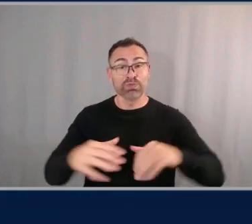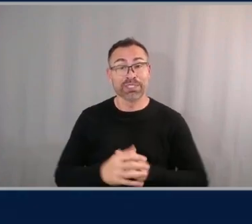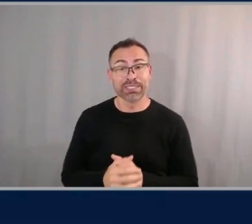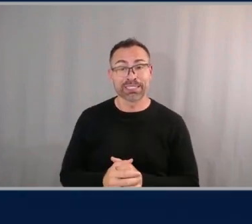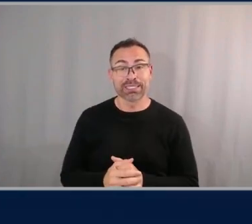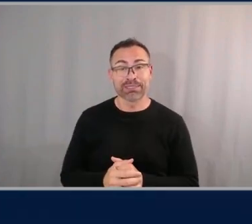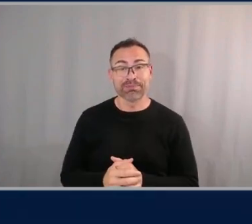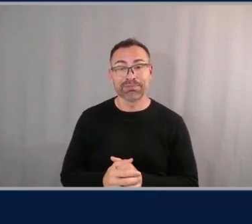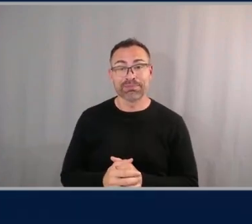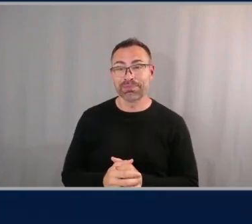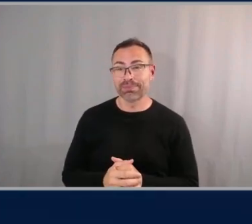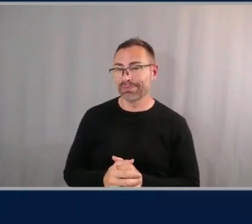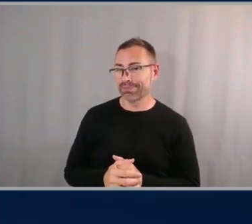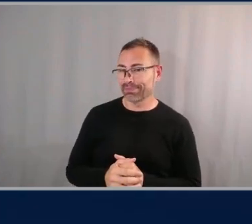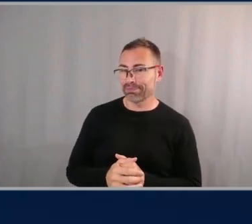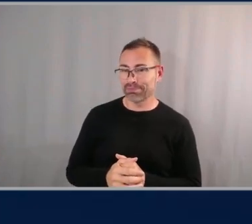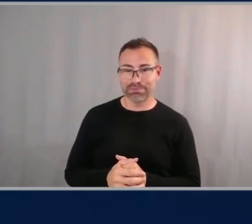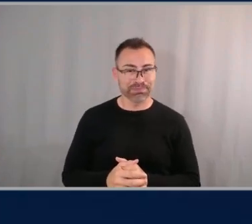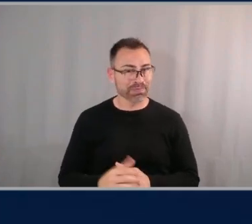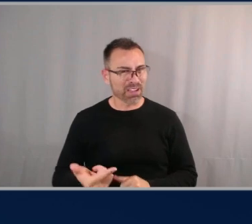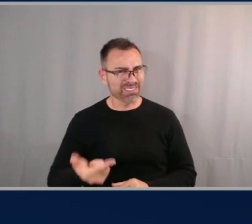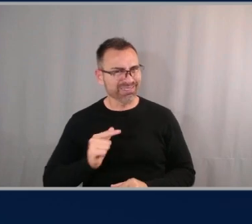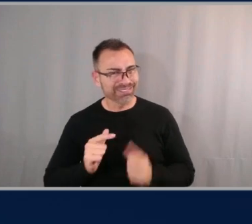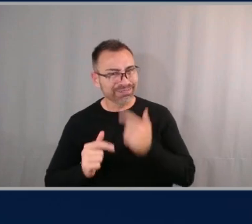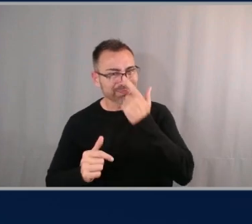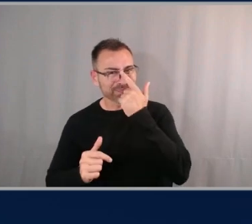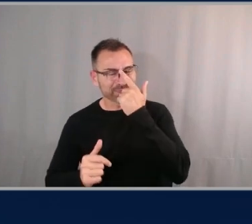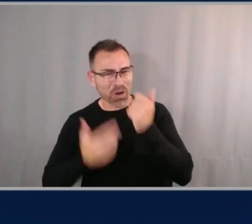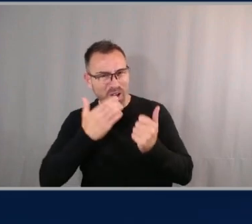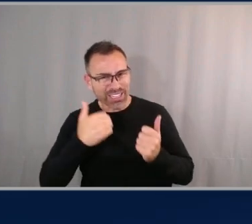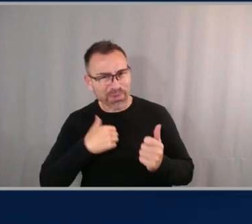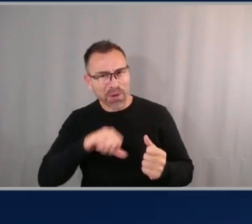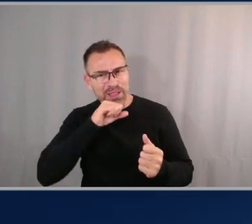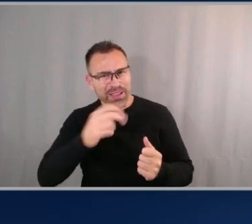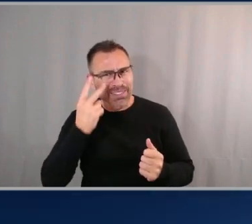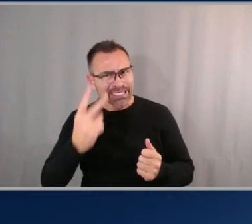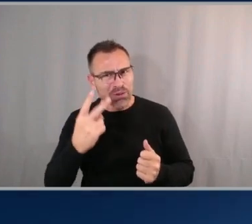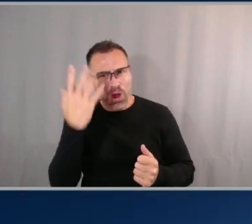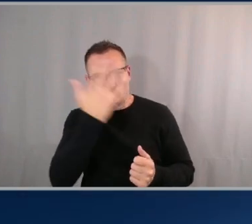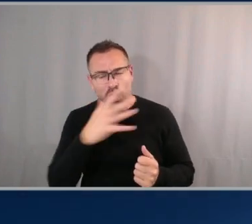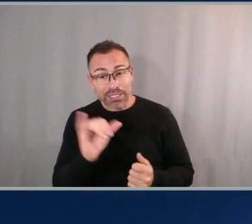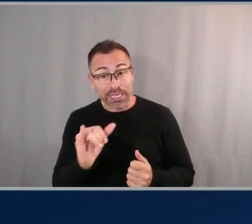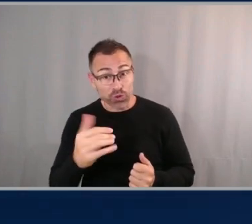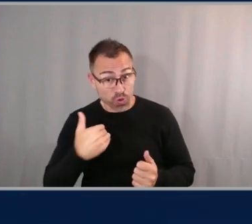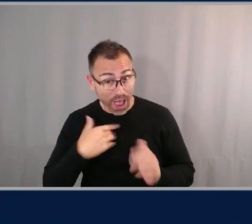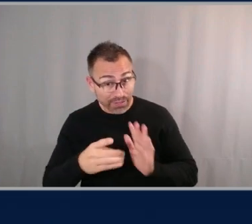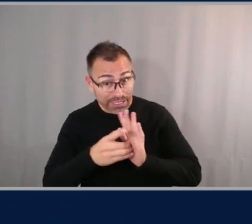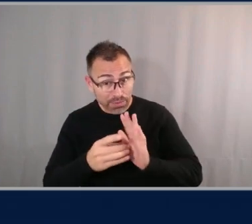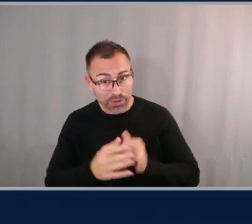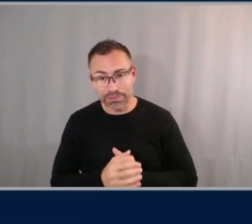love to see what this looks like in practice any chance that we can pivot to a demo totally let's do it yeah